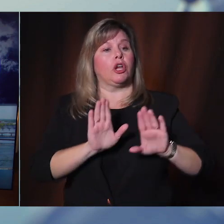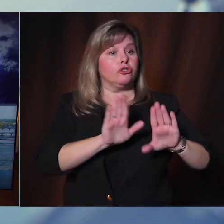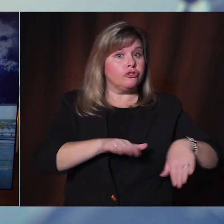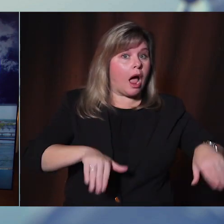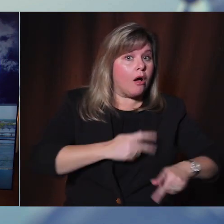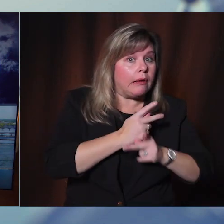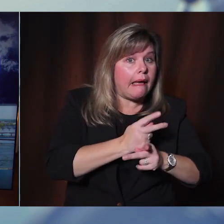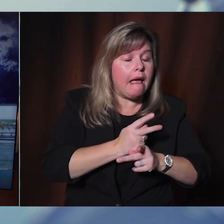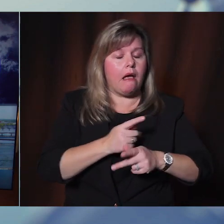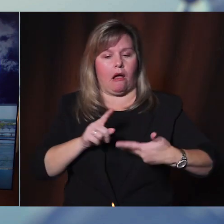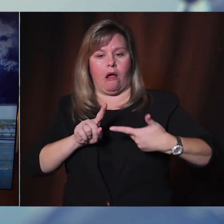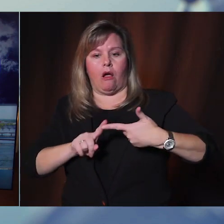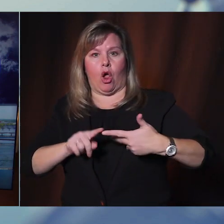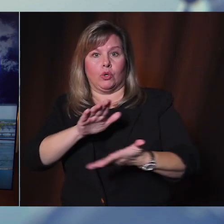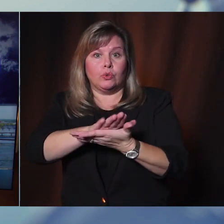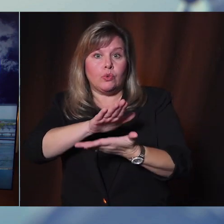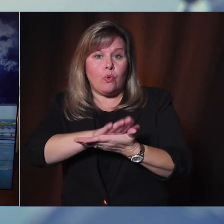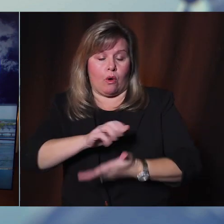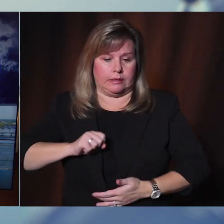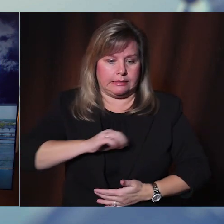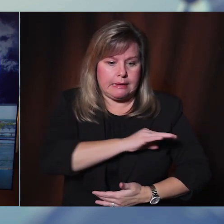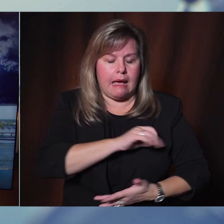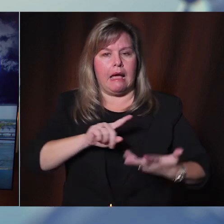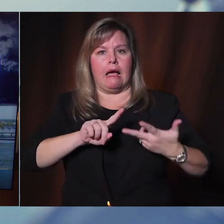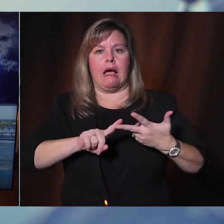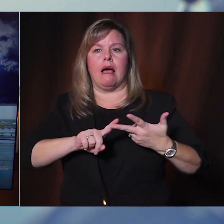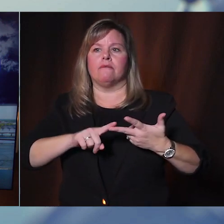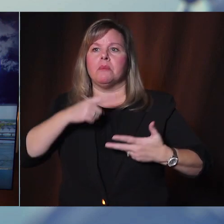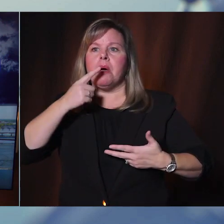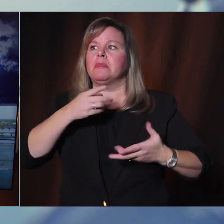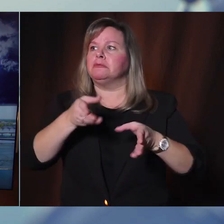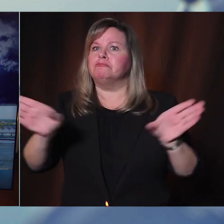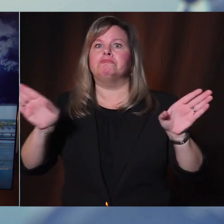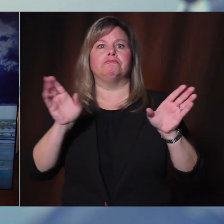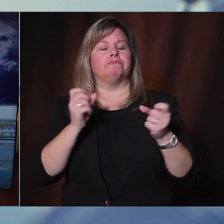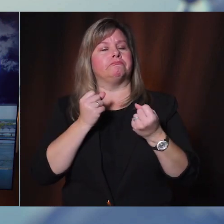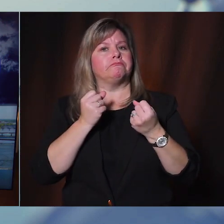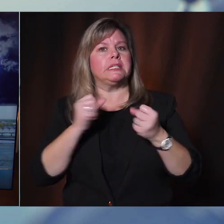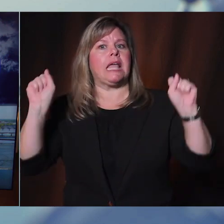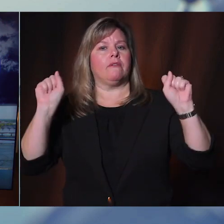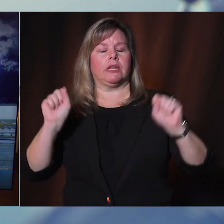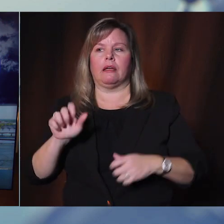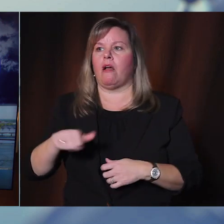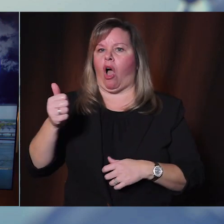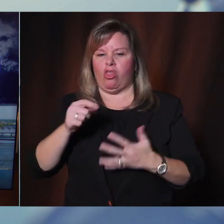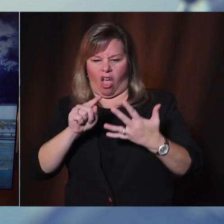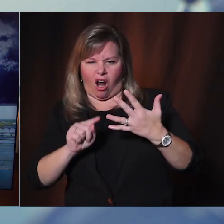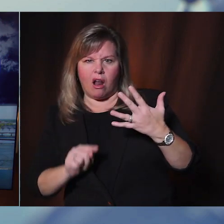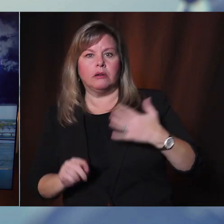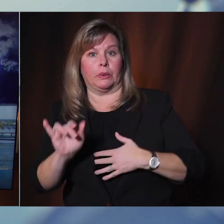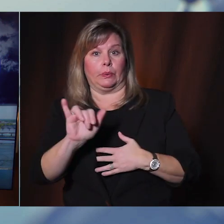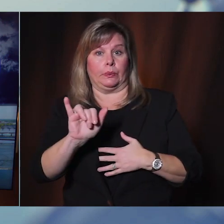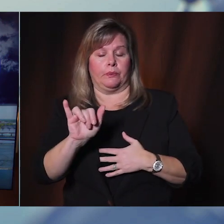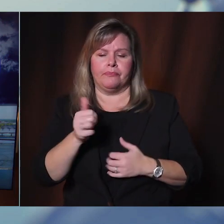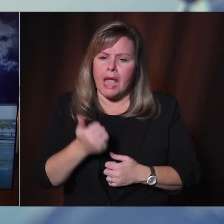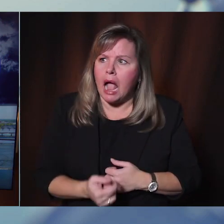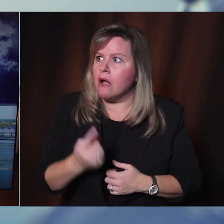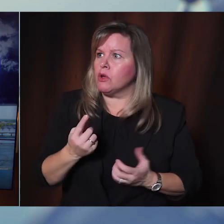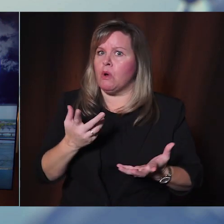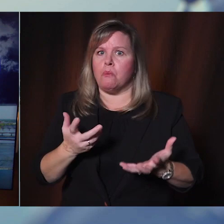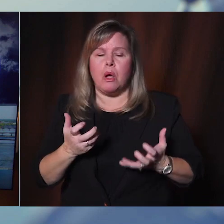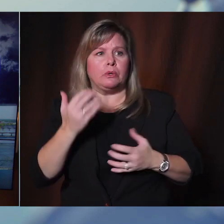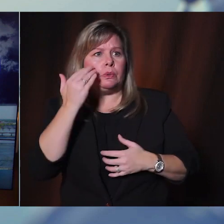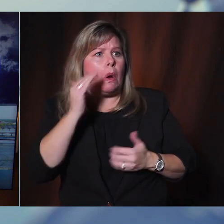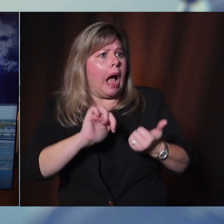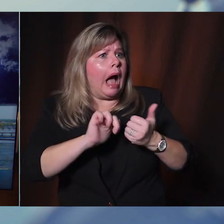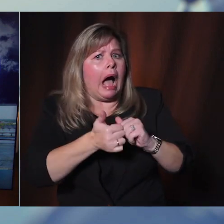school staff, public safety and others. Right now, everyone in these groups wants to know, how